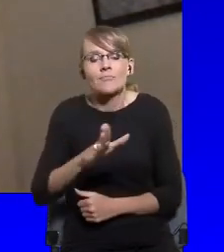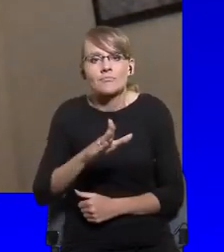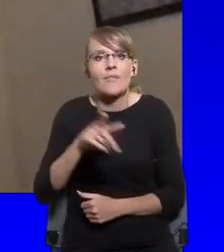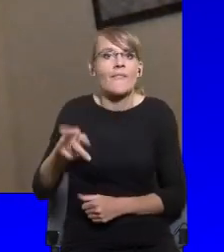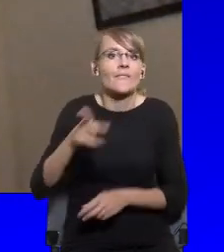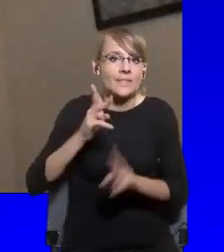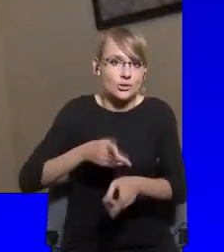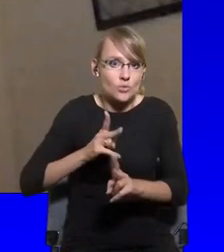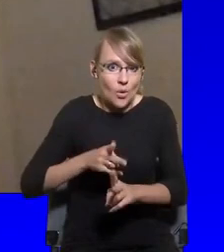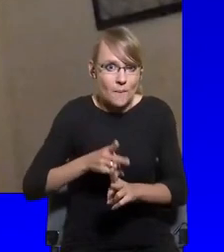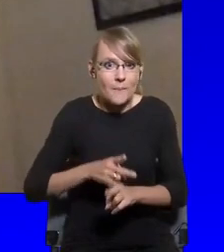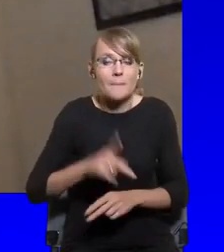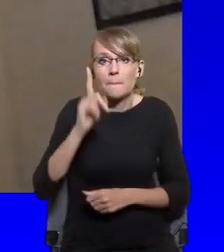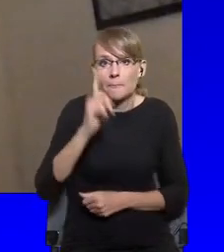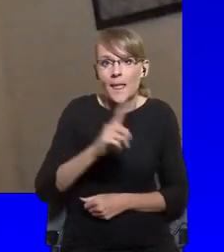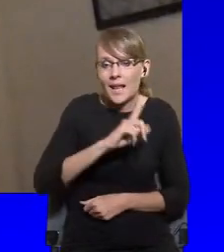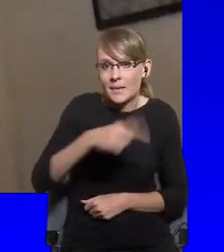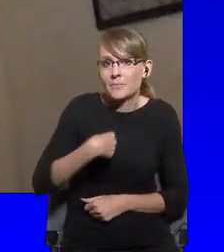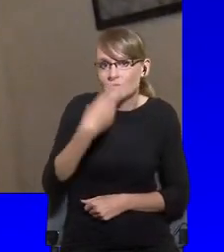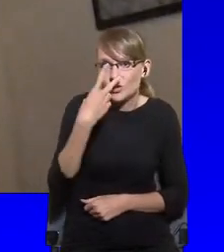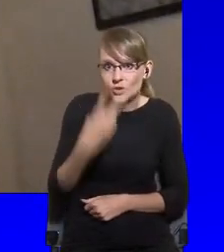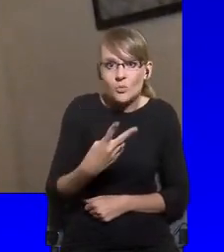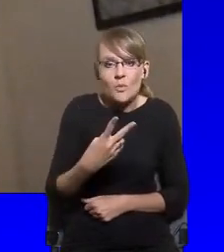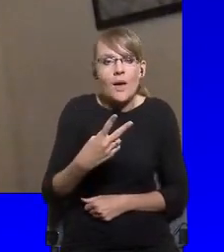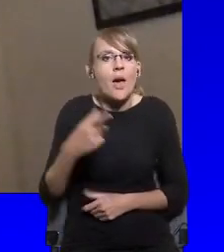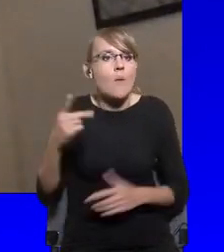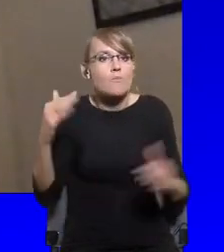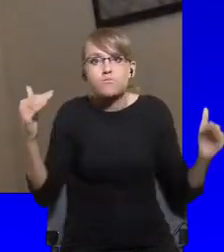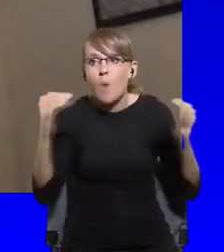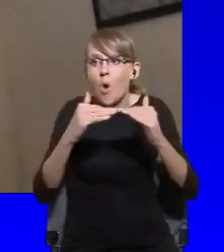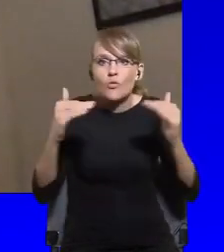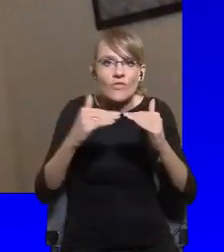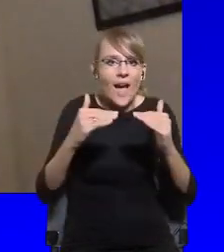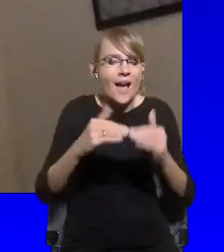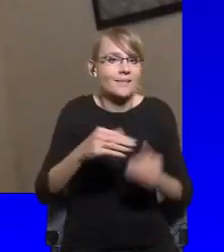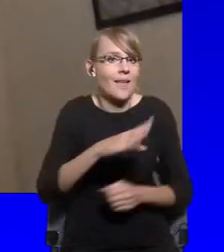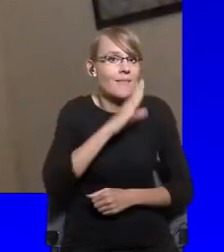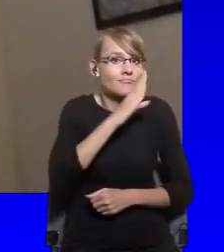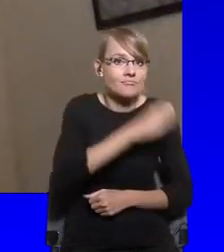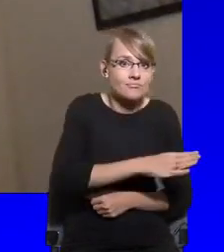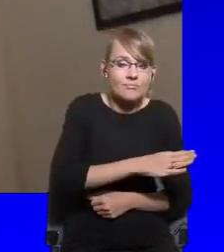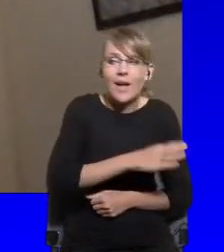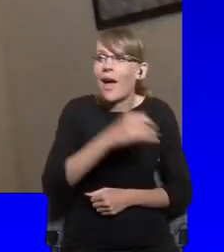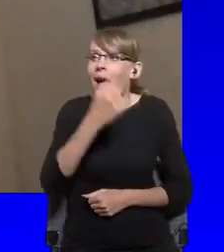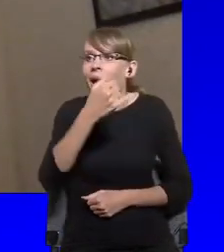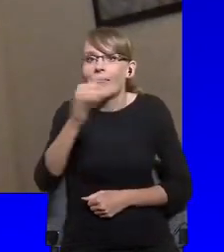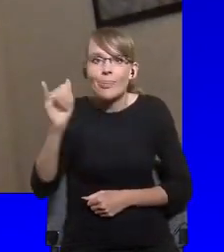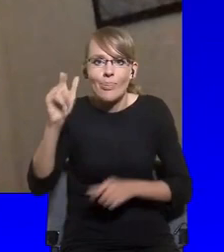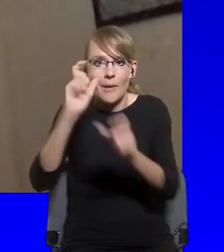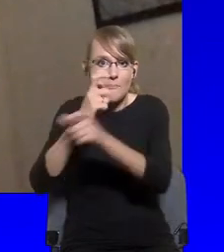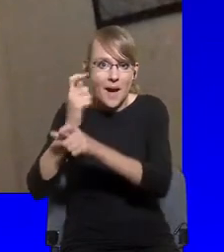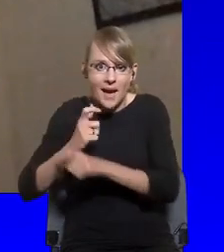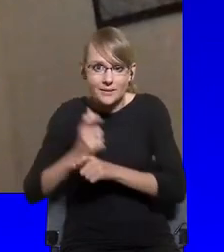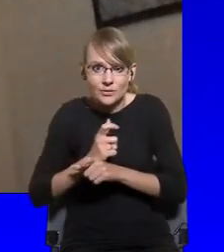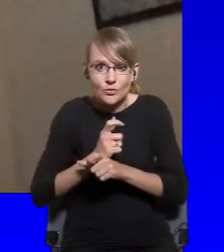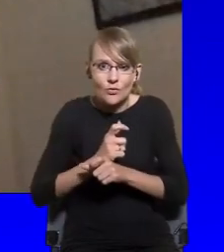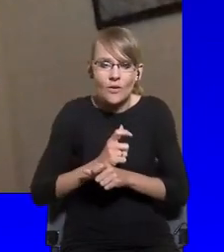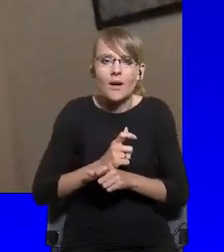of American death rates, economic